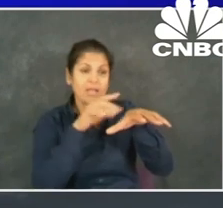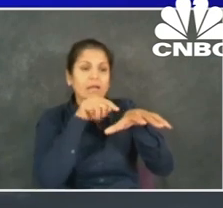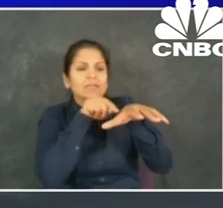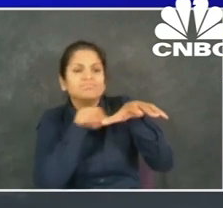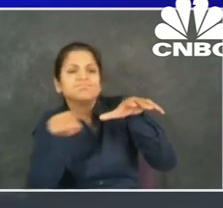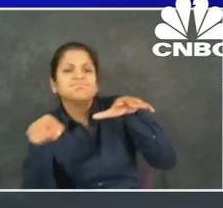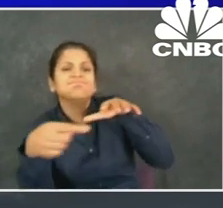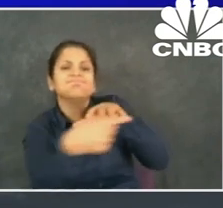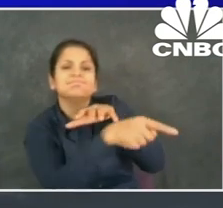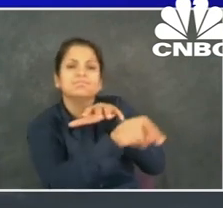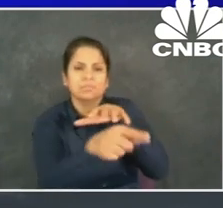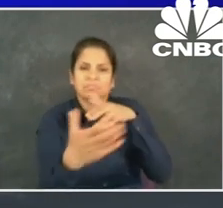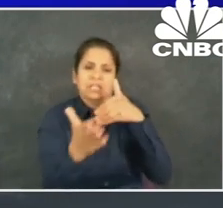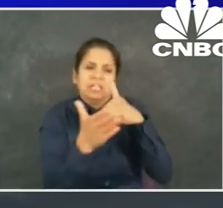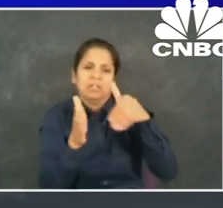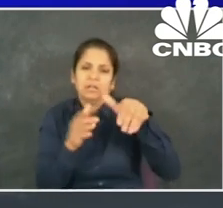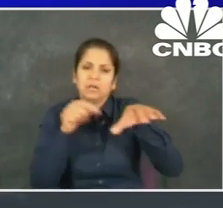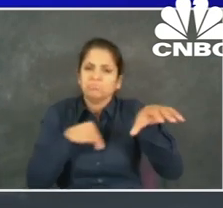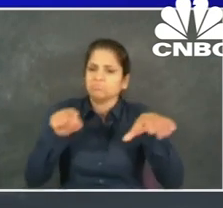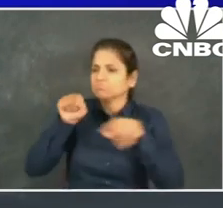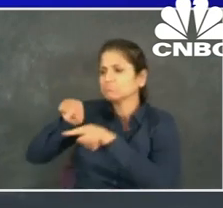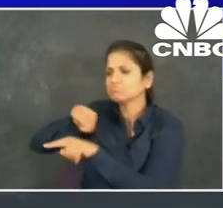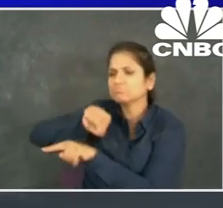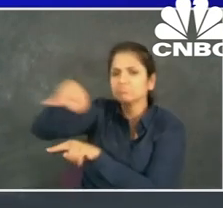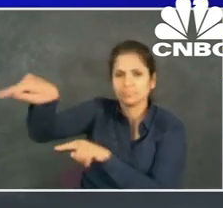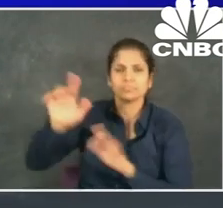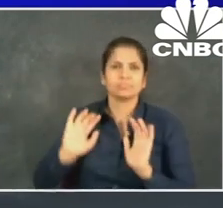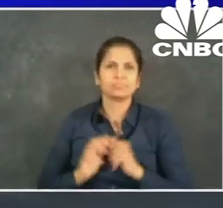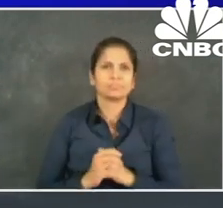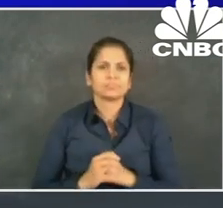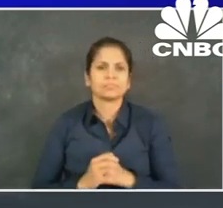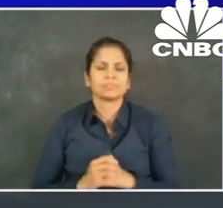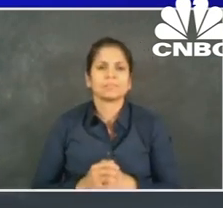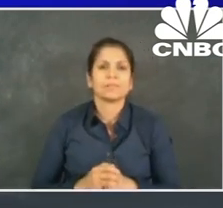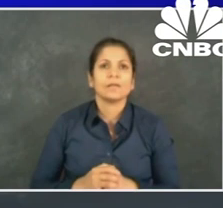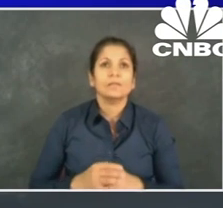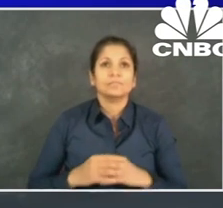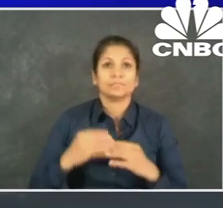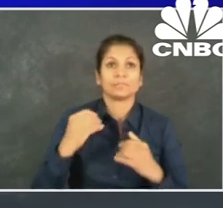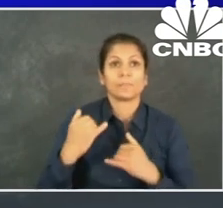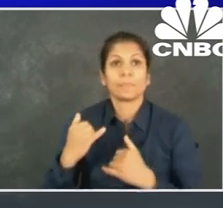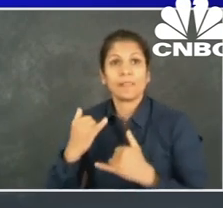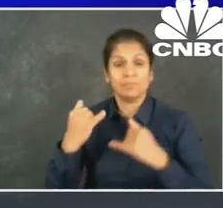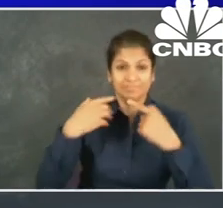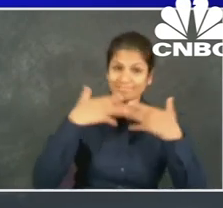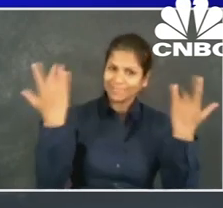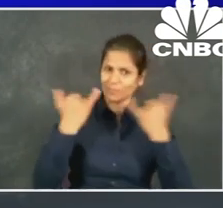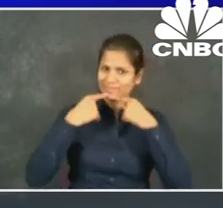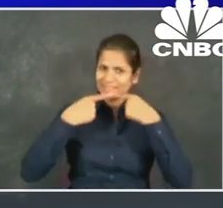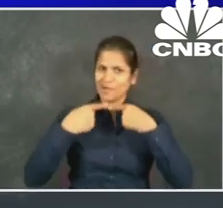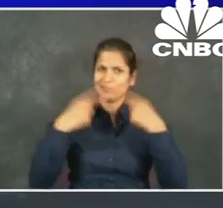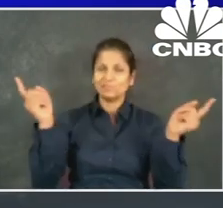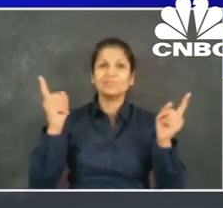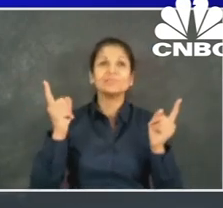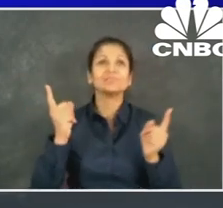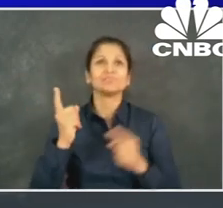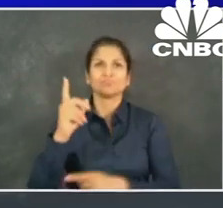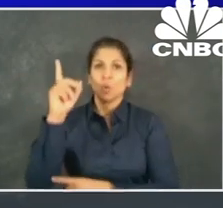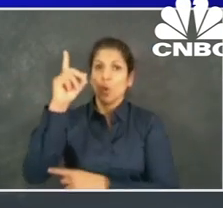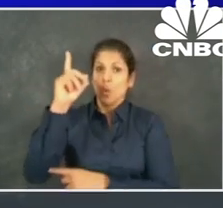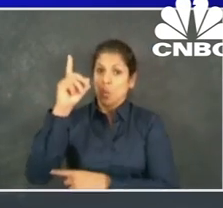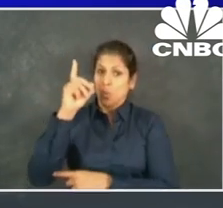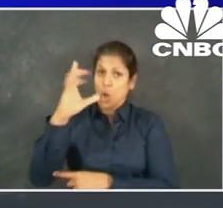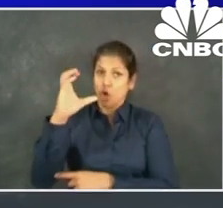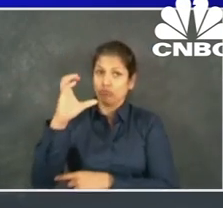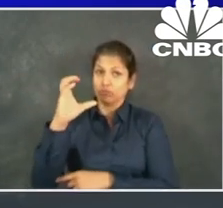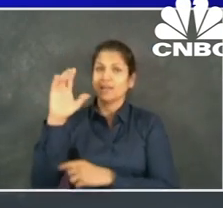effect. So today we'll announce the first seven miles, over seven miles in fact, of these open